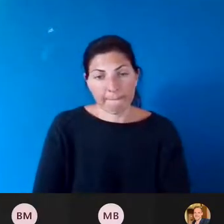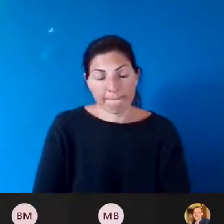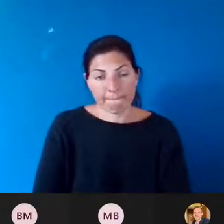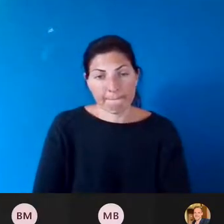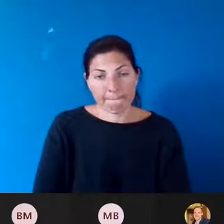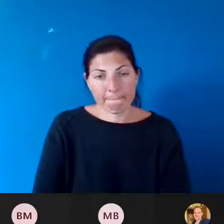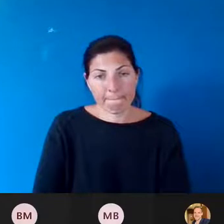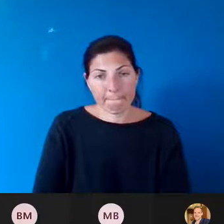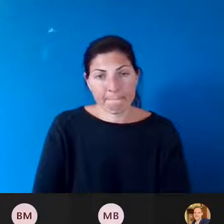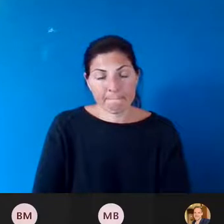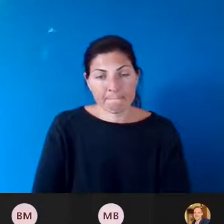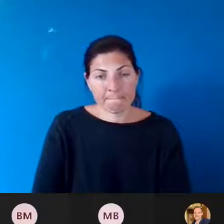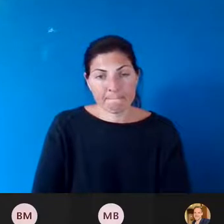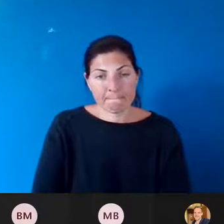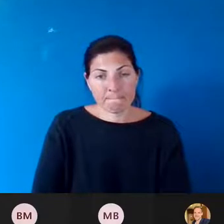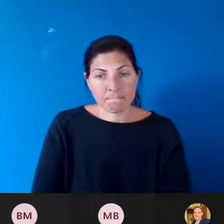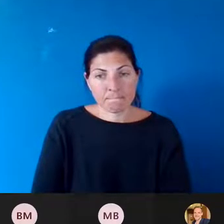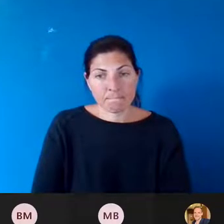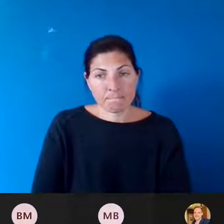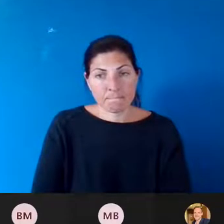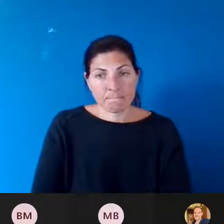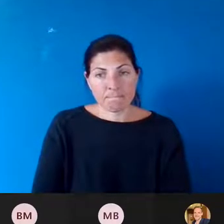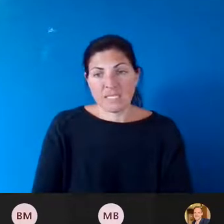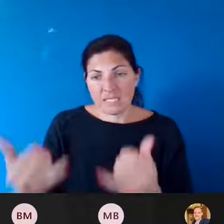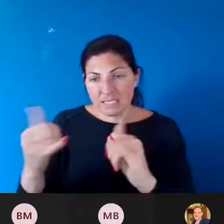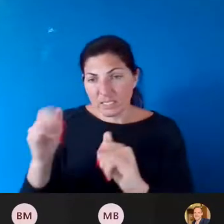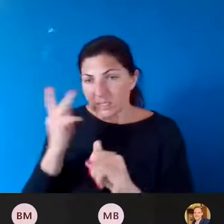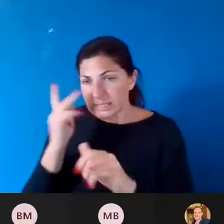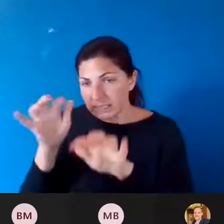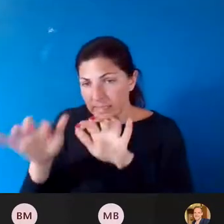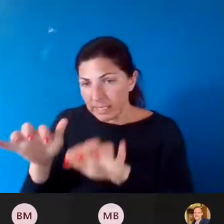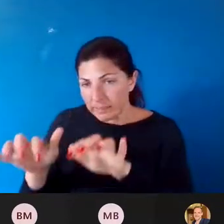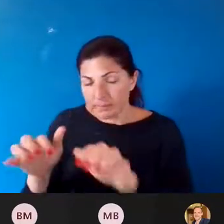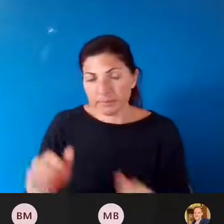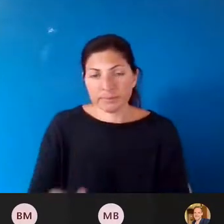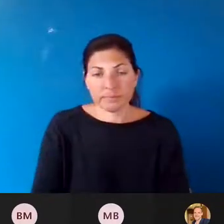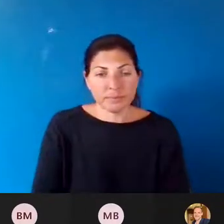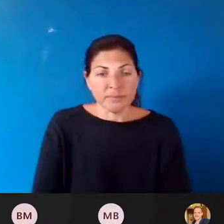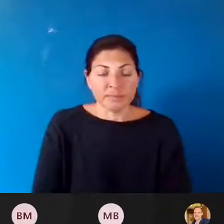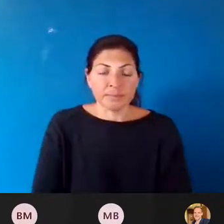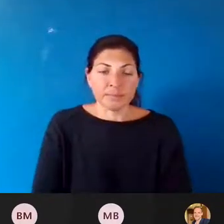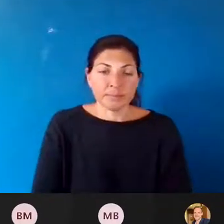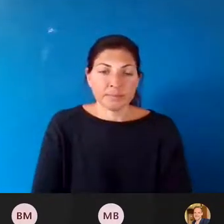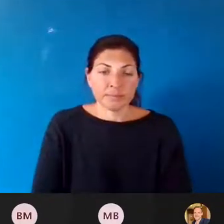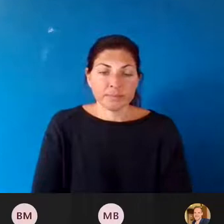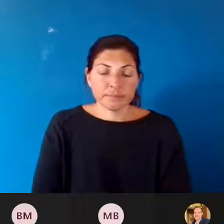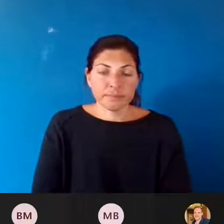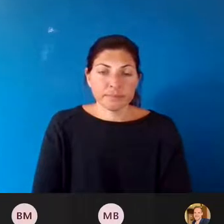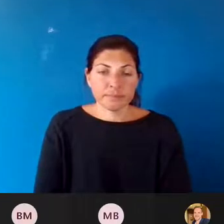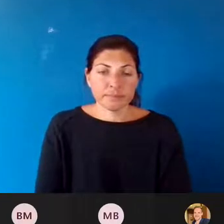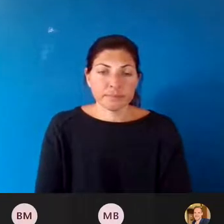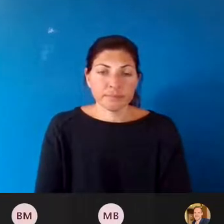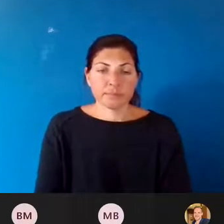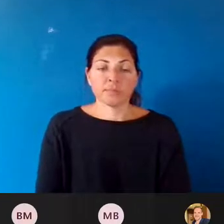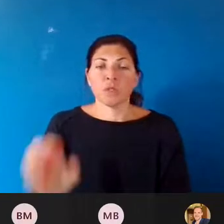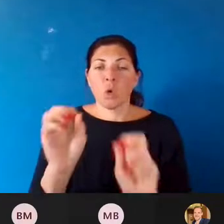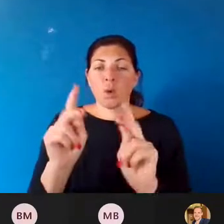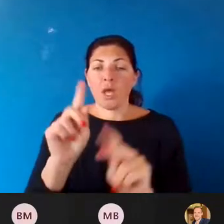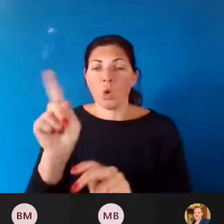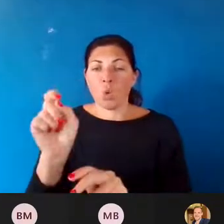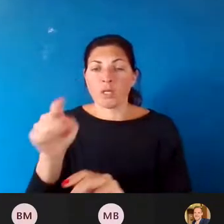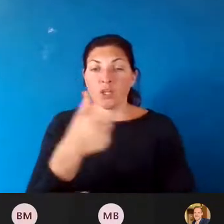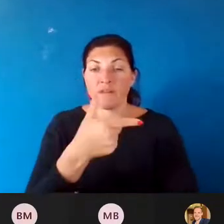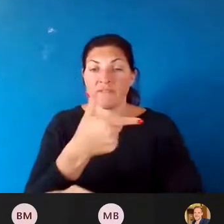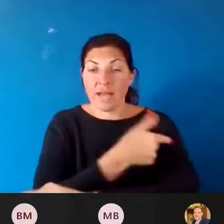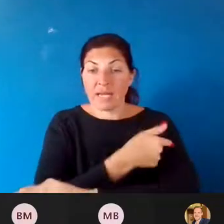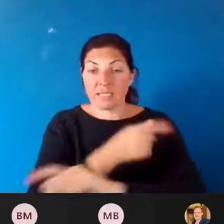All right. I see people are still typing. So when we started vaccinating, there was this